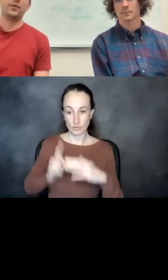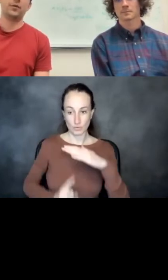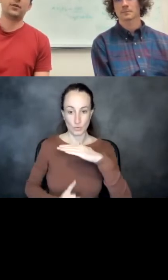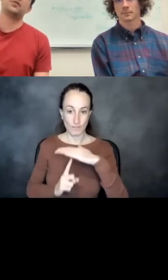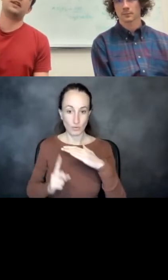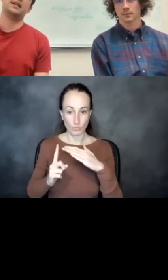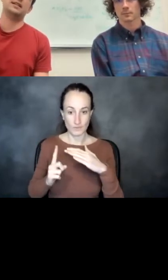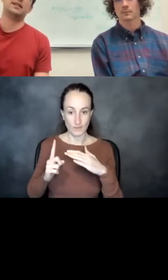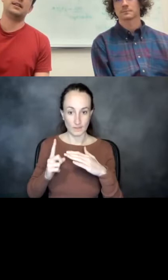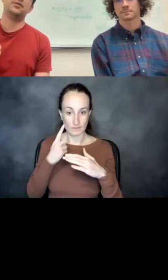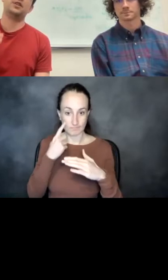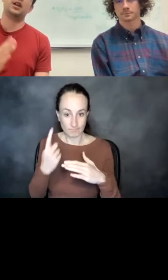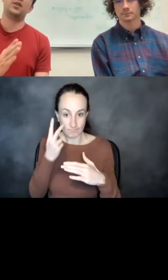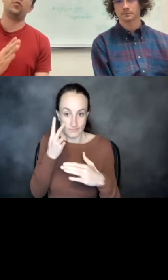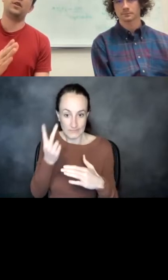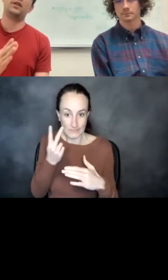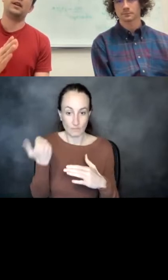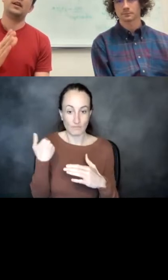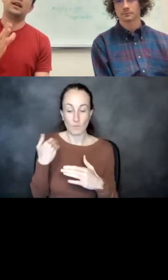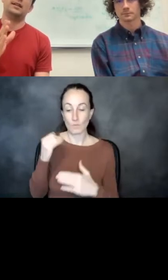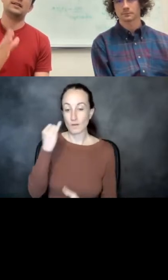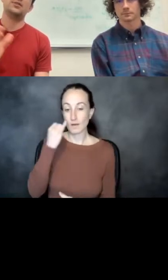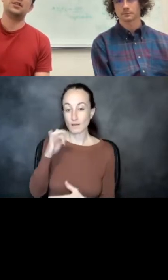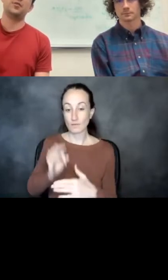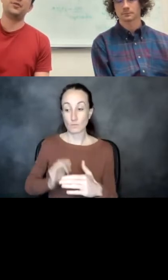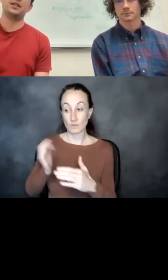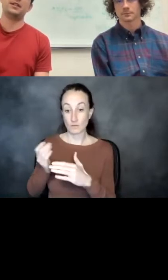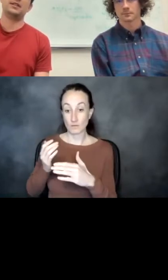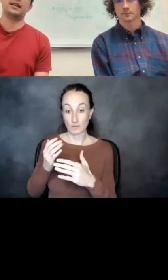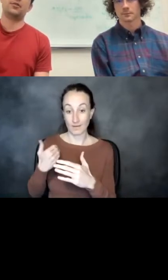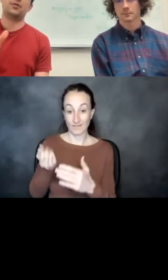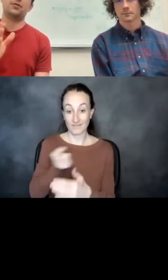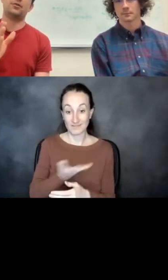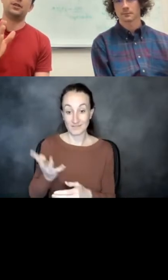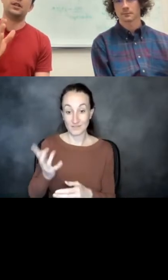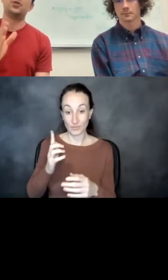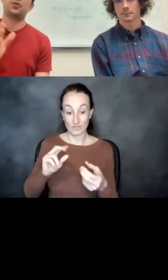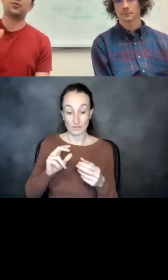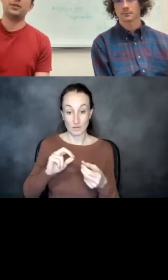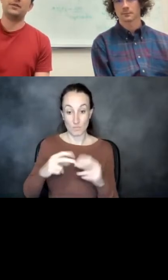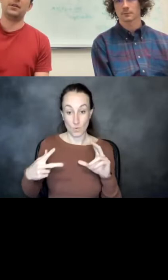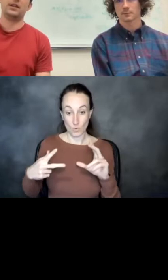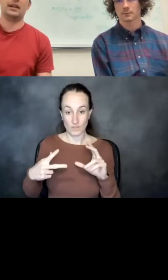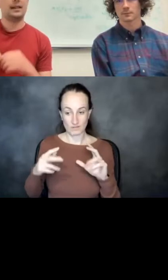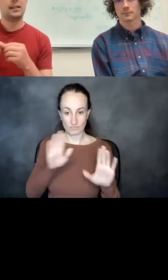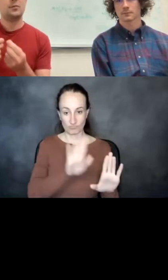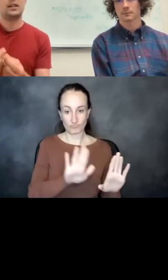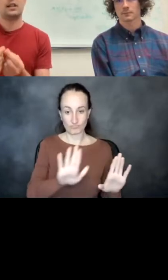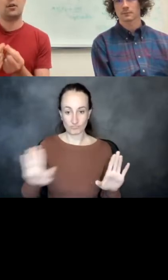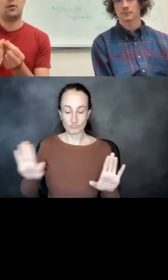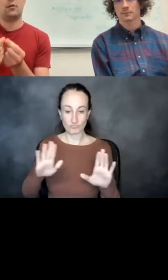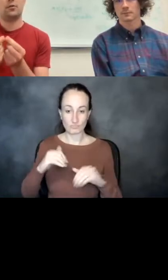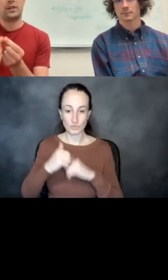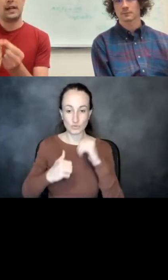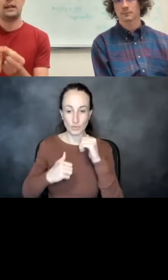it's seen before. So the idea is that if you can come in with a series of proteins that are all structurally different, except that